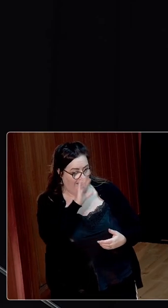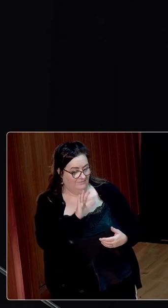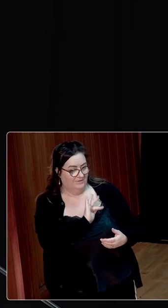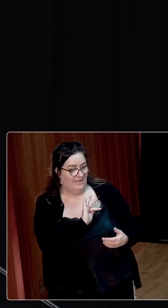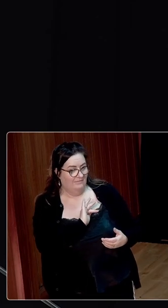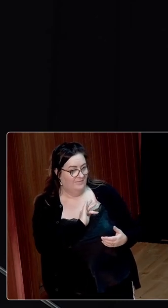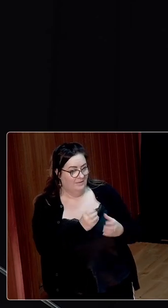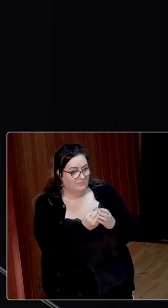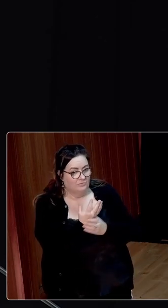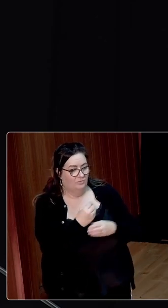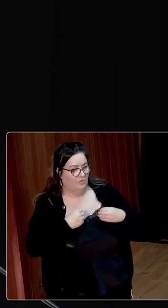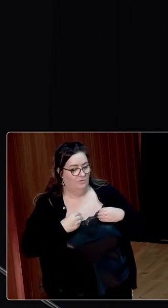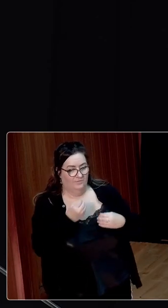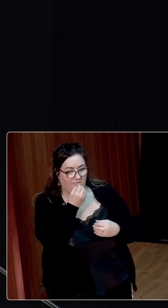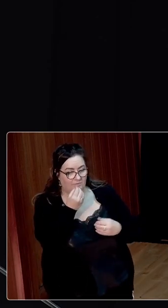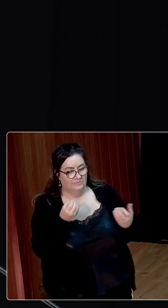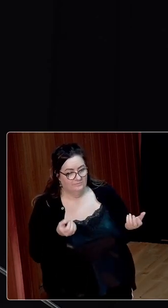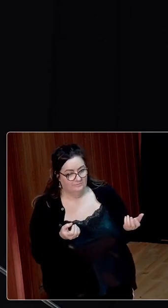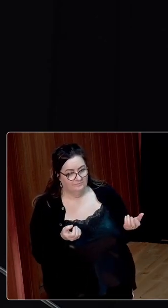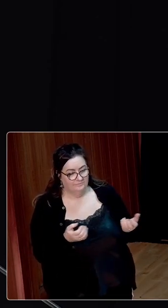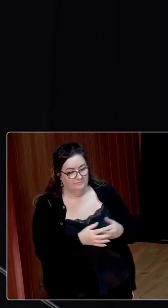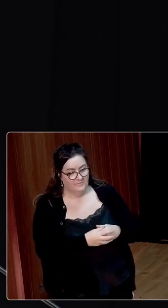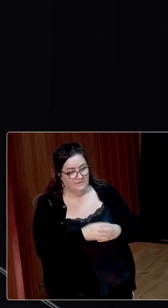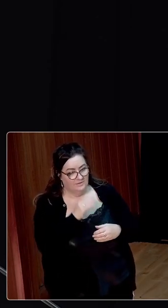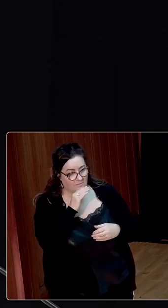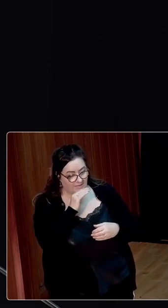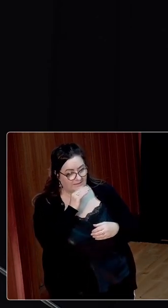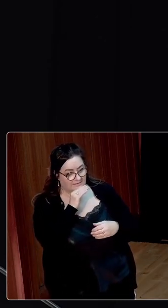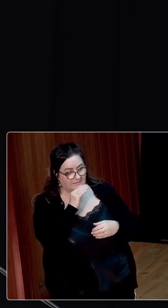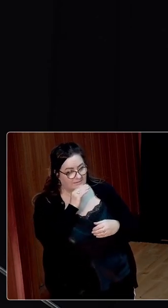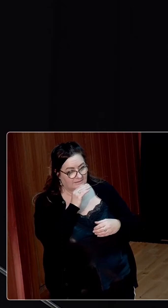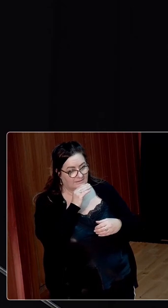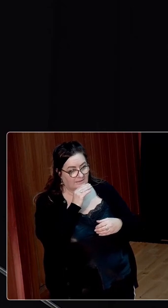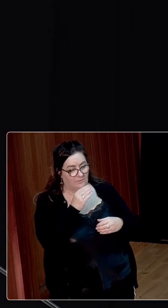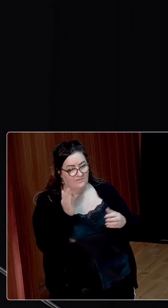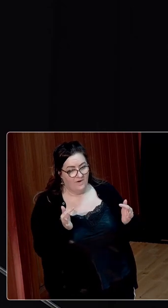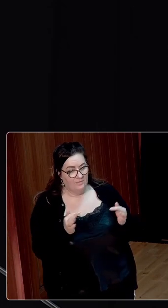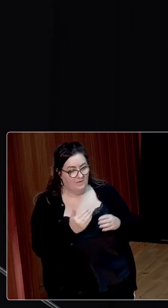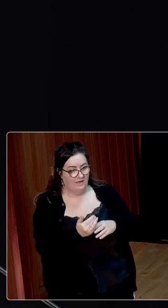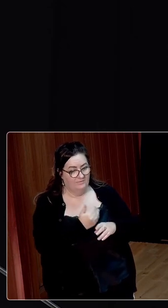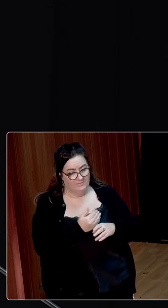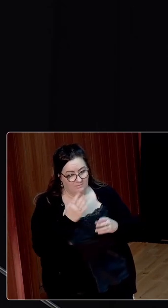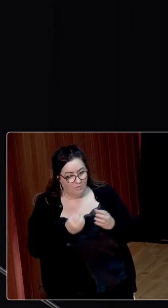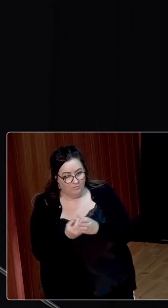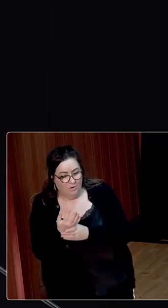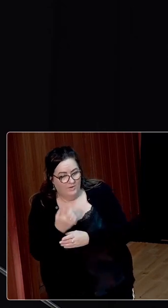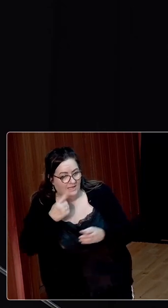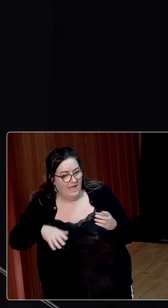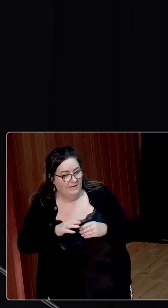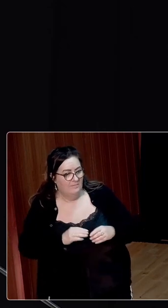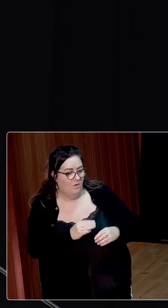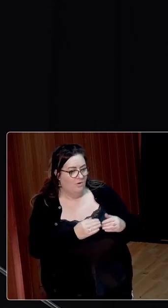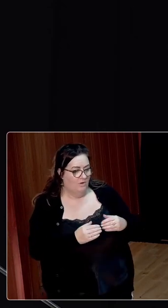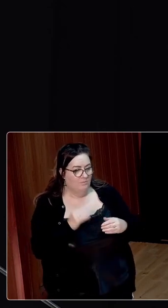in food production. Meaning, of course, that tillage would have to be prioritized ahead of cattle. The